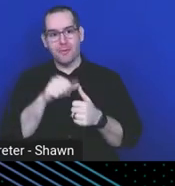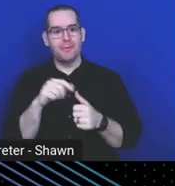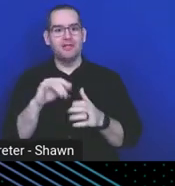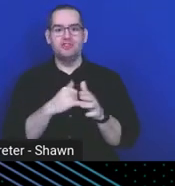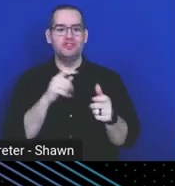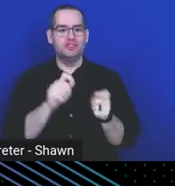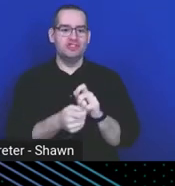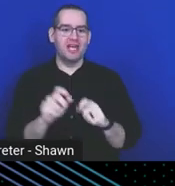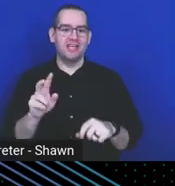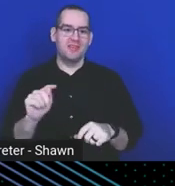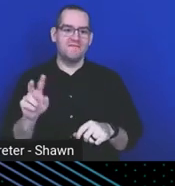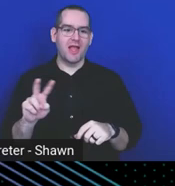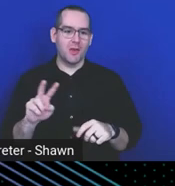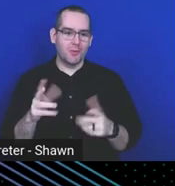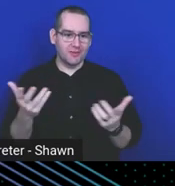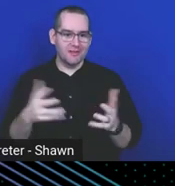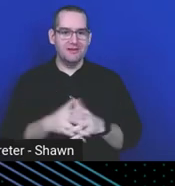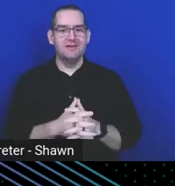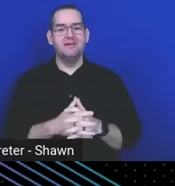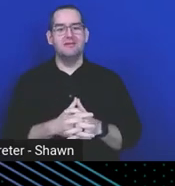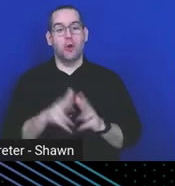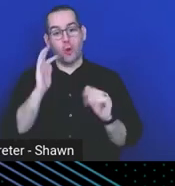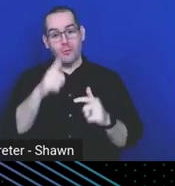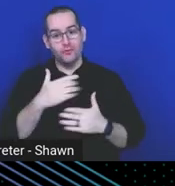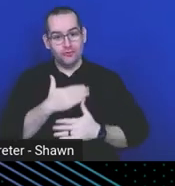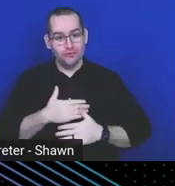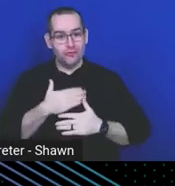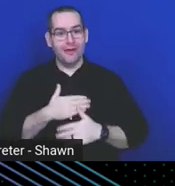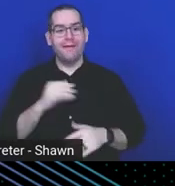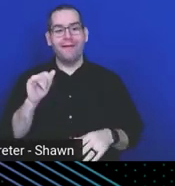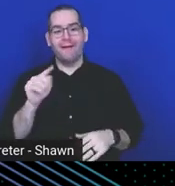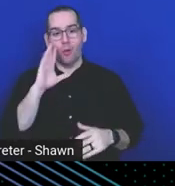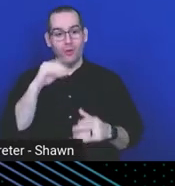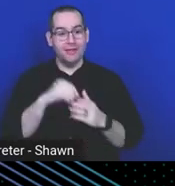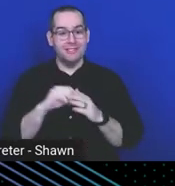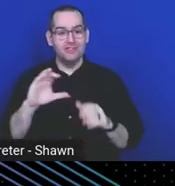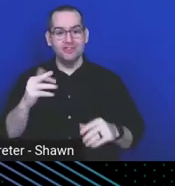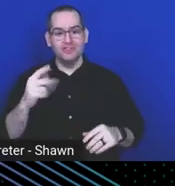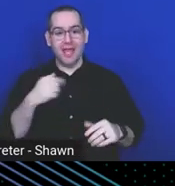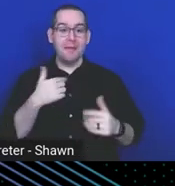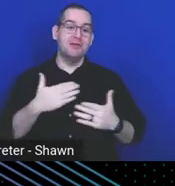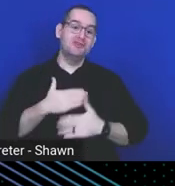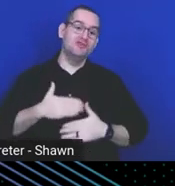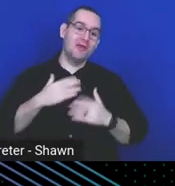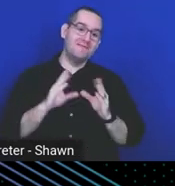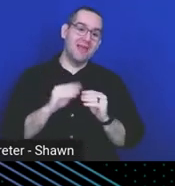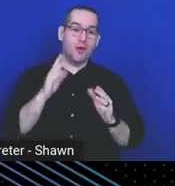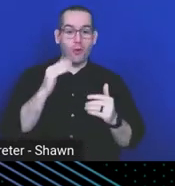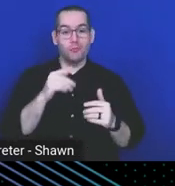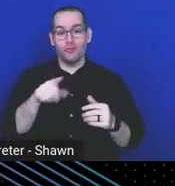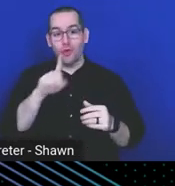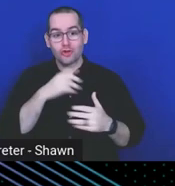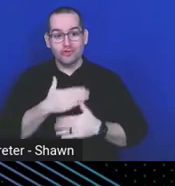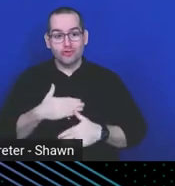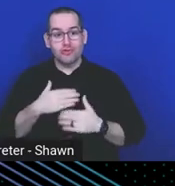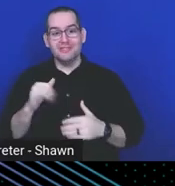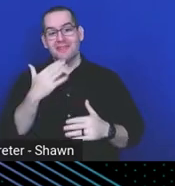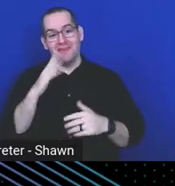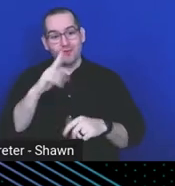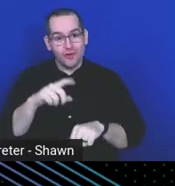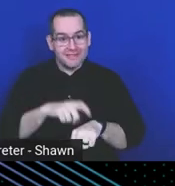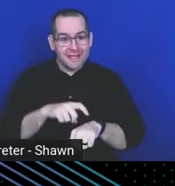change the variables, uh, hope you enjoyed it, I will be in chat, I am enjoying the event, and I hope you are too, thank you for your time,